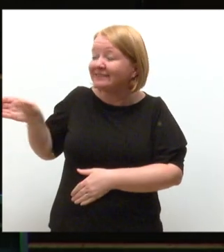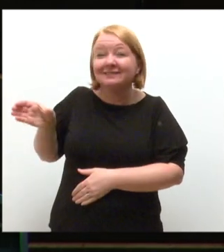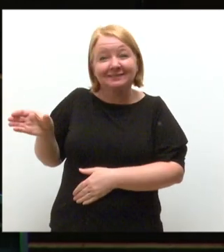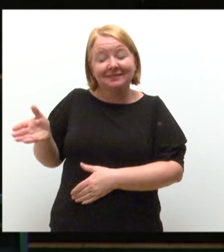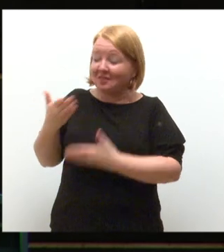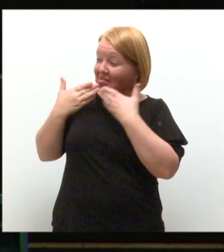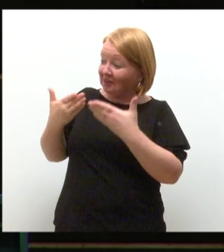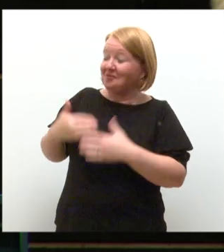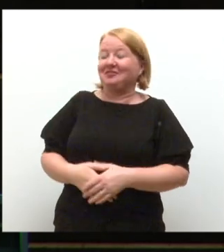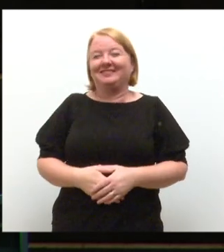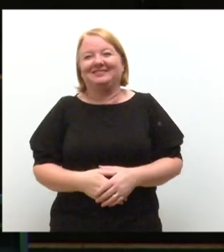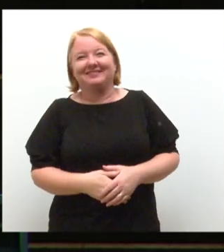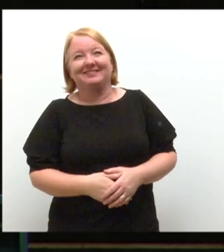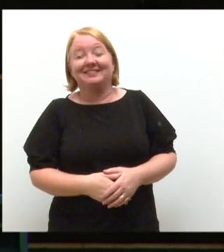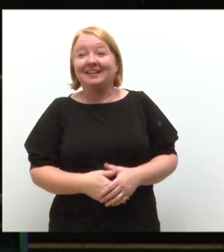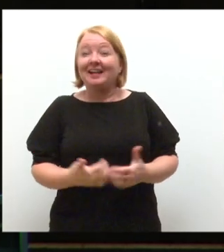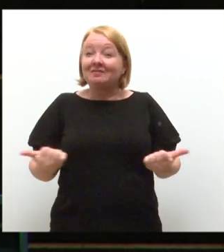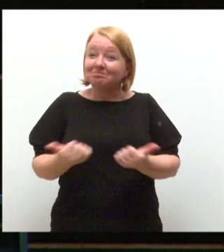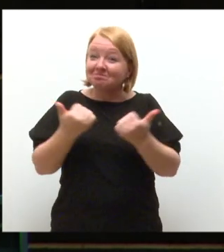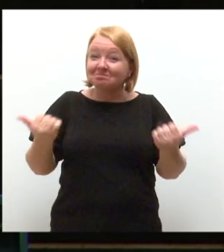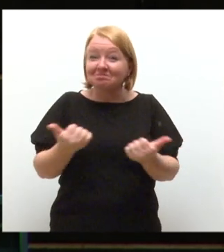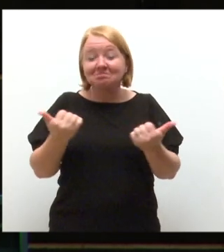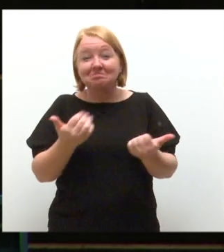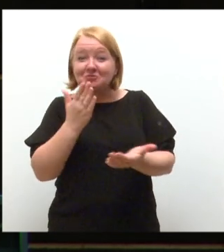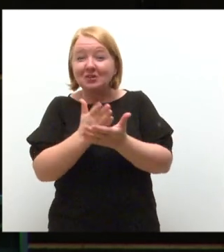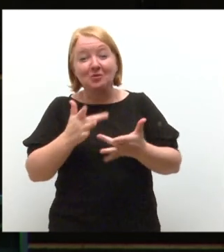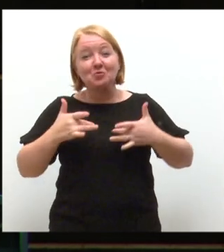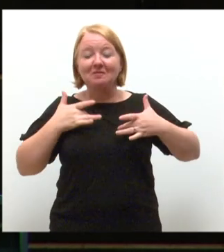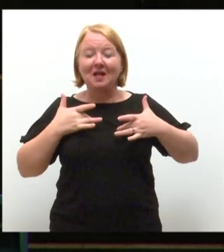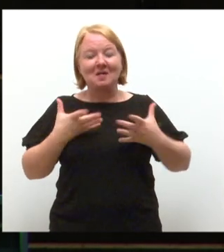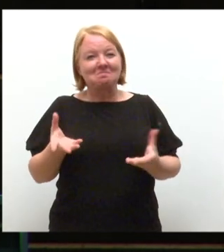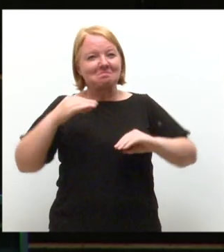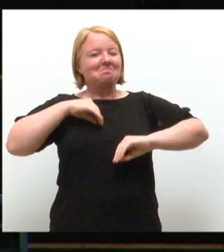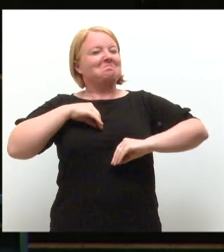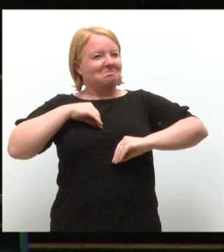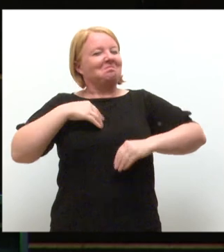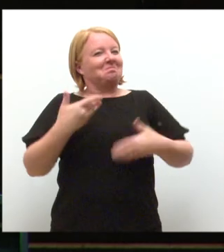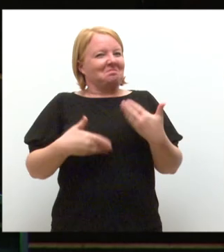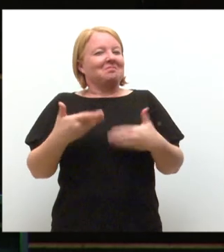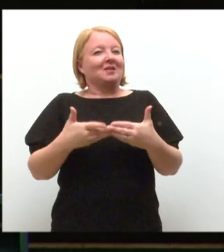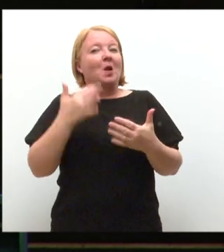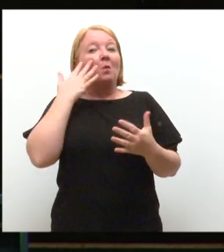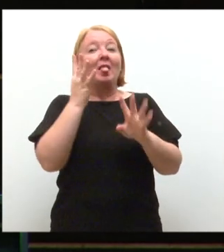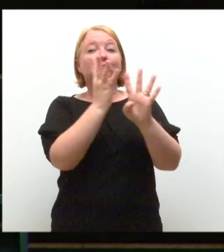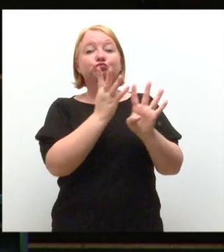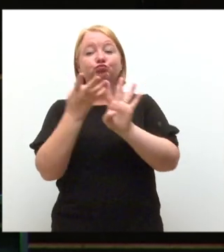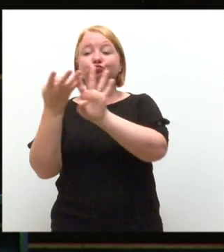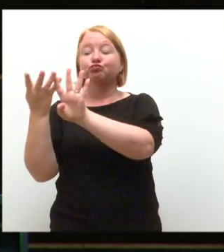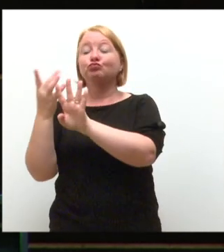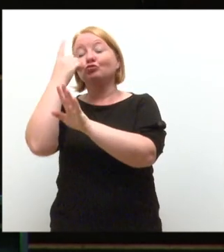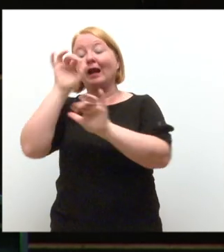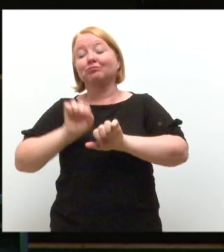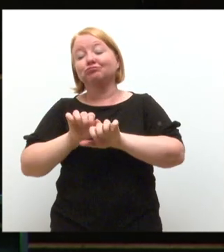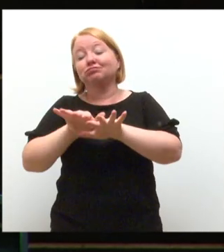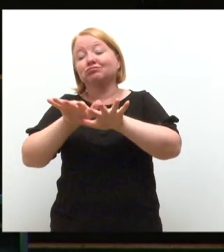thank you very much for that. That's it. You've been, I hope, well and truly welcomed. Once the procession is left, you will go forth from this hall,